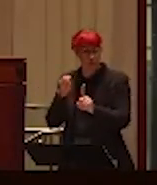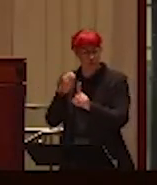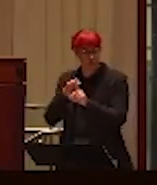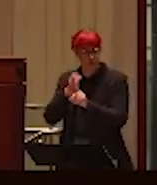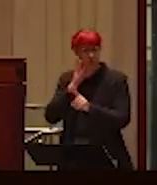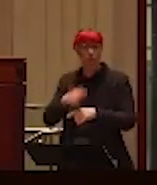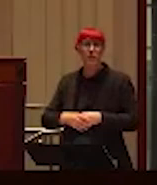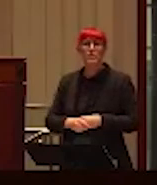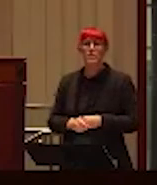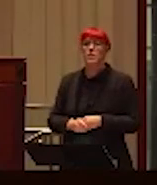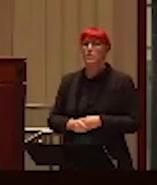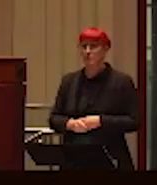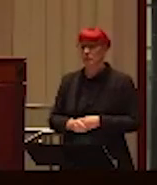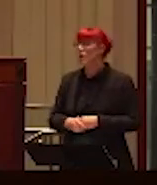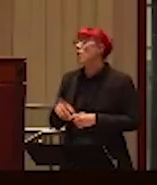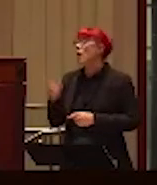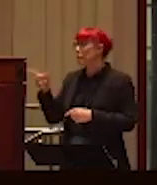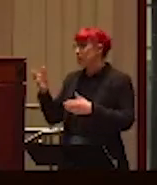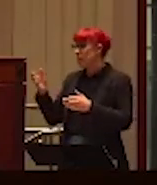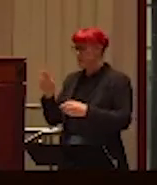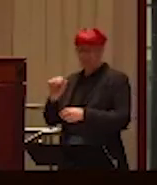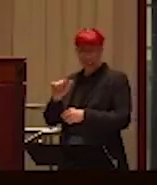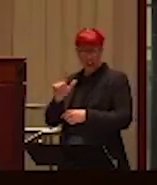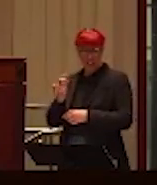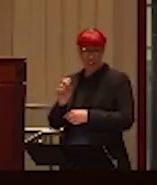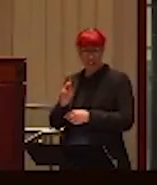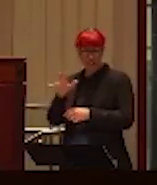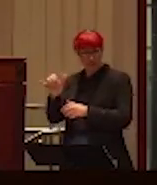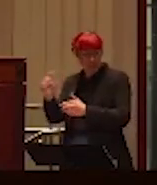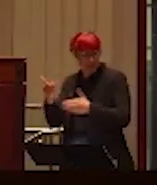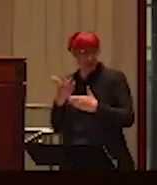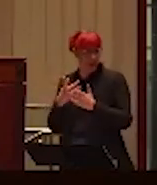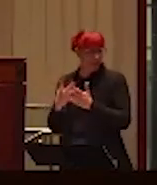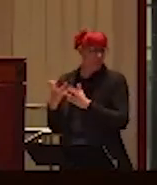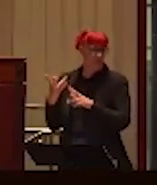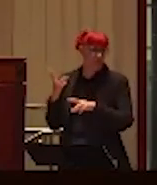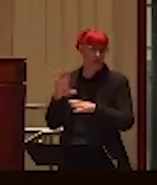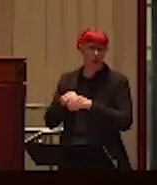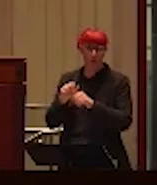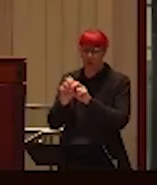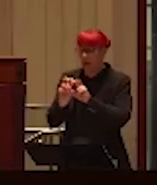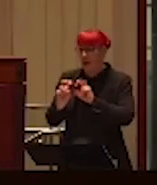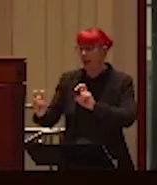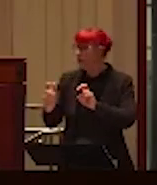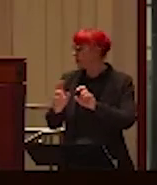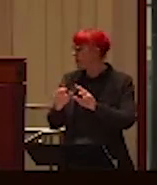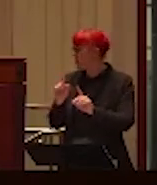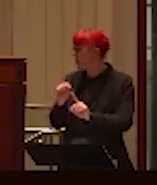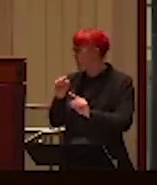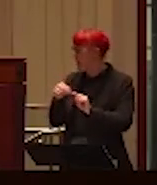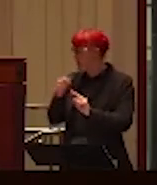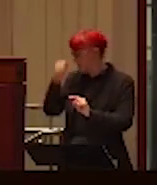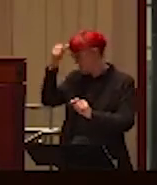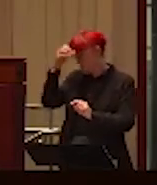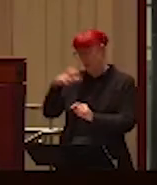Alexandra invited us to, uh, talk here, she talked about, it's gonna be sort of about, uh, male victimization. And I thought, okay,